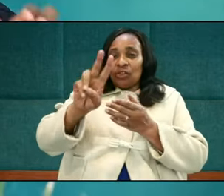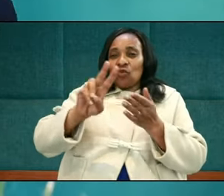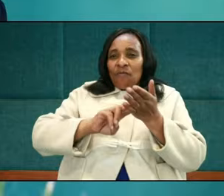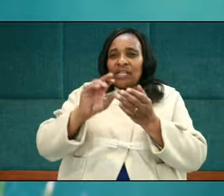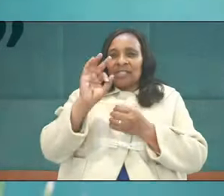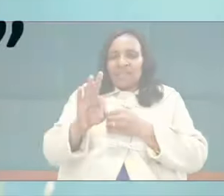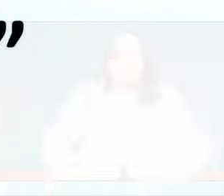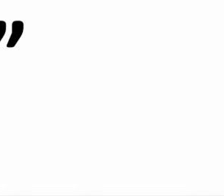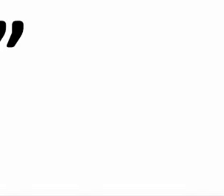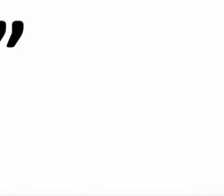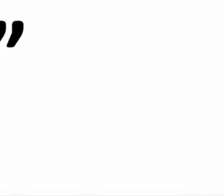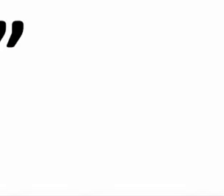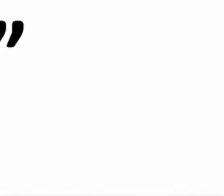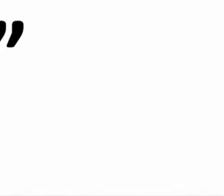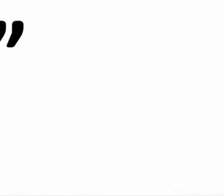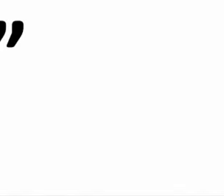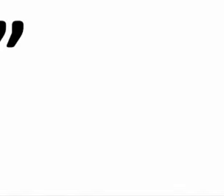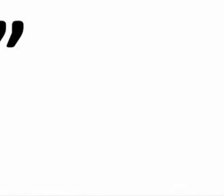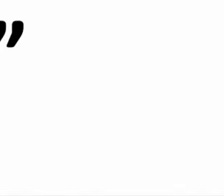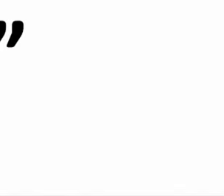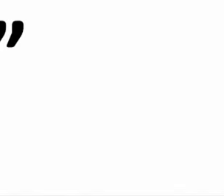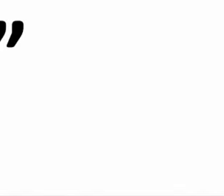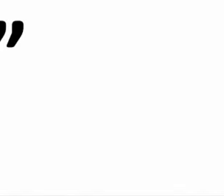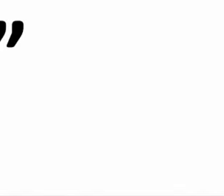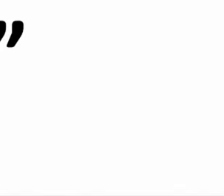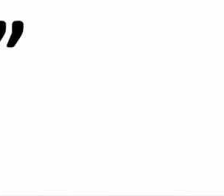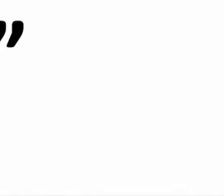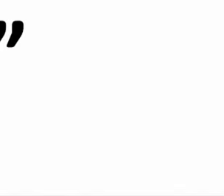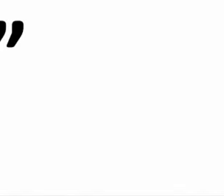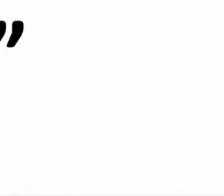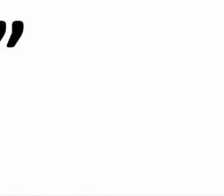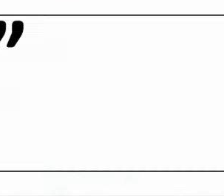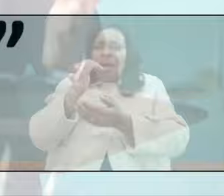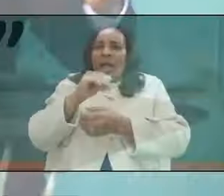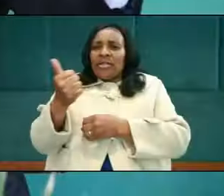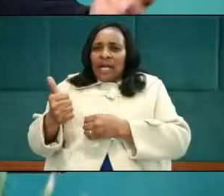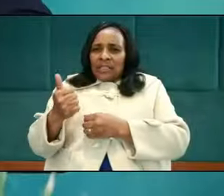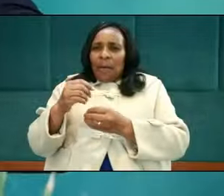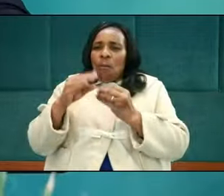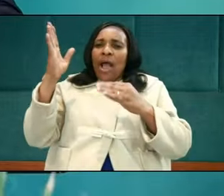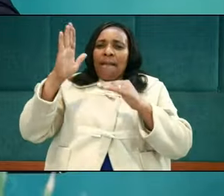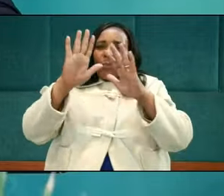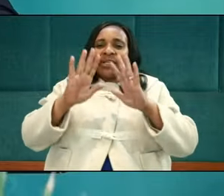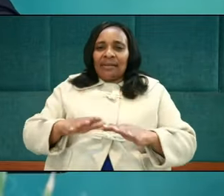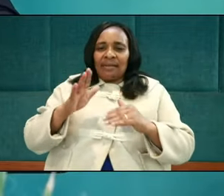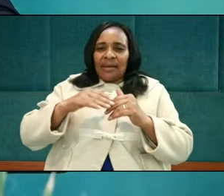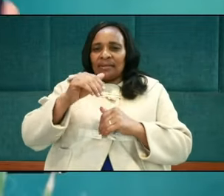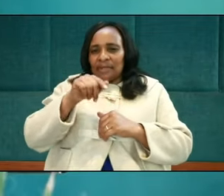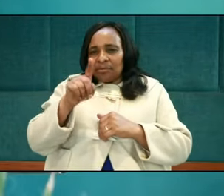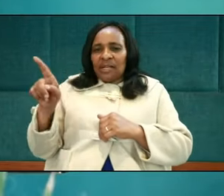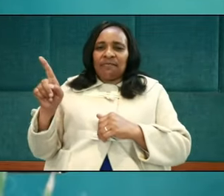The Bible says, Let each esteem others more important than themselves. How do we relate to our wives?